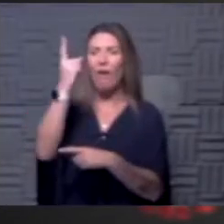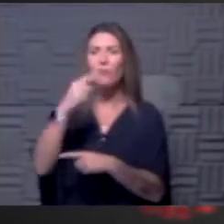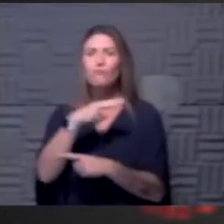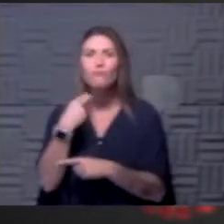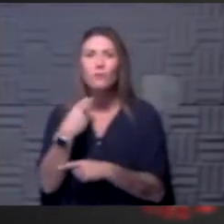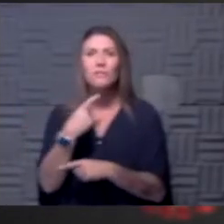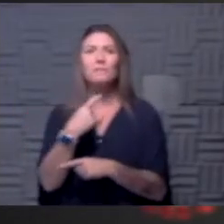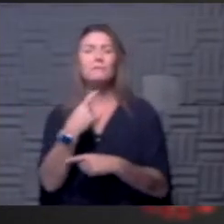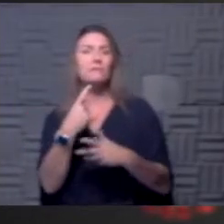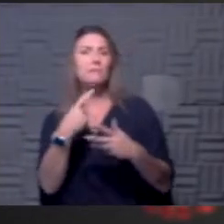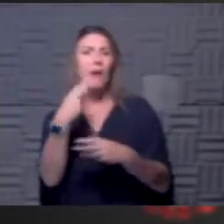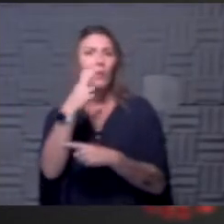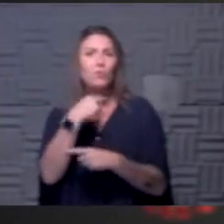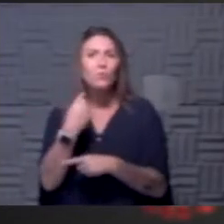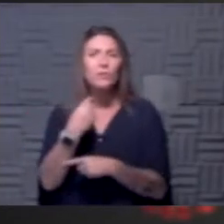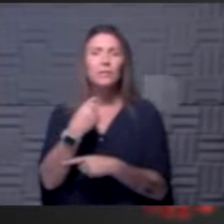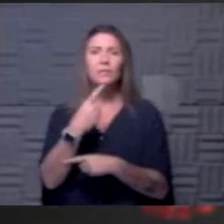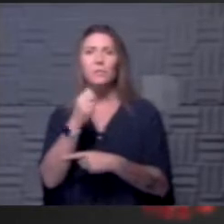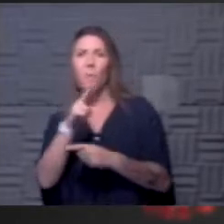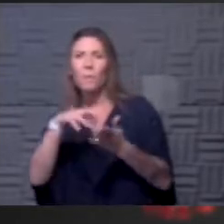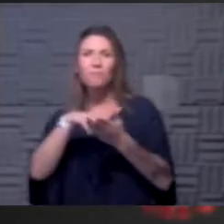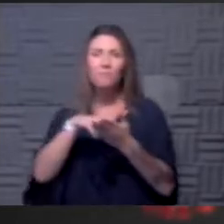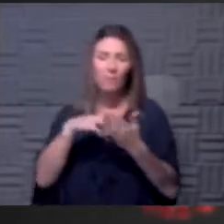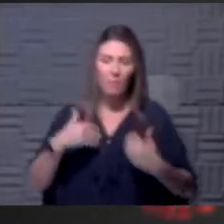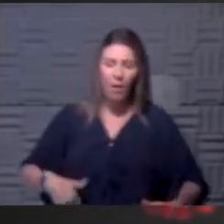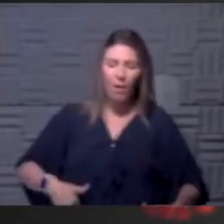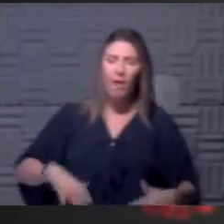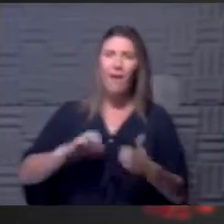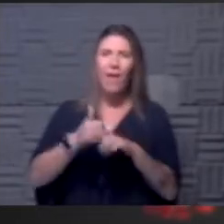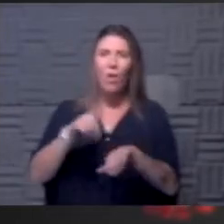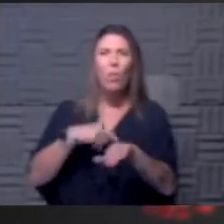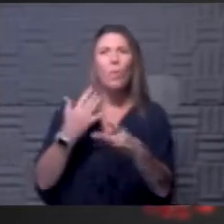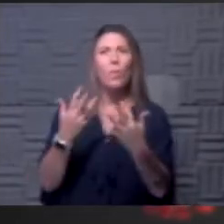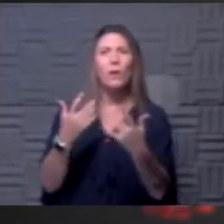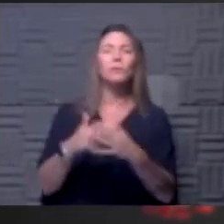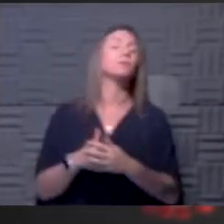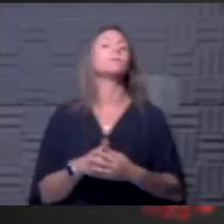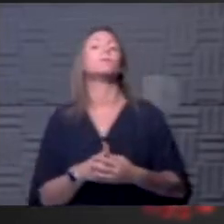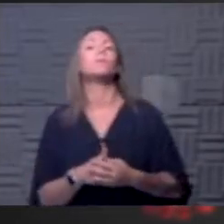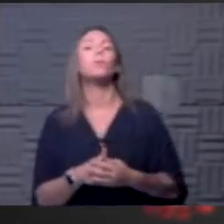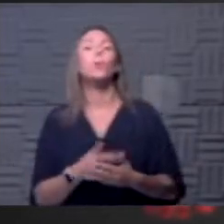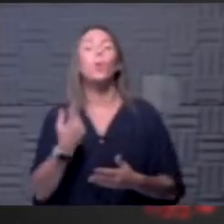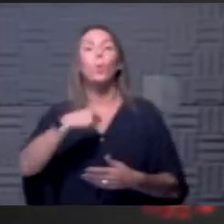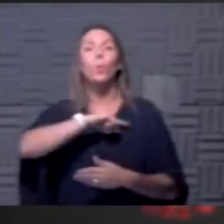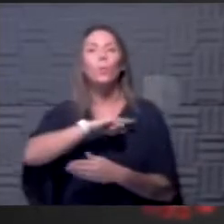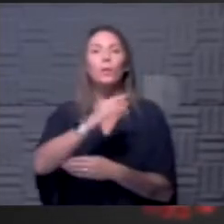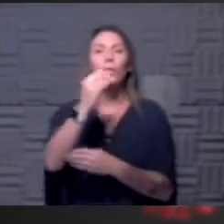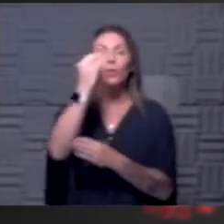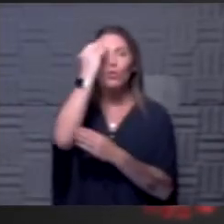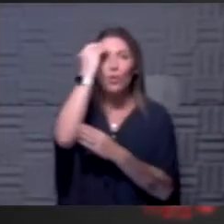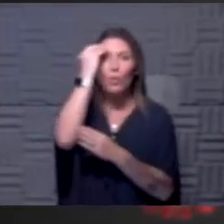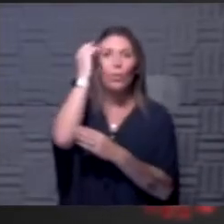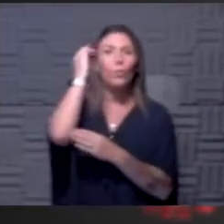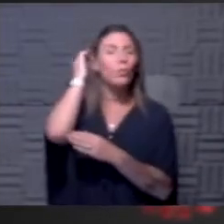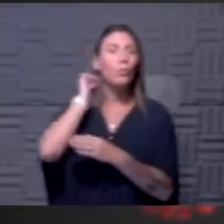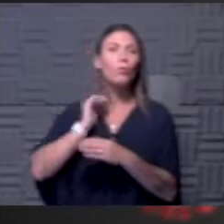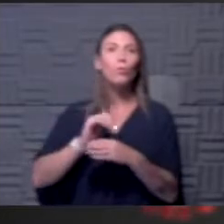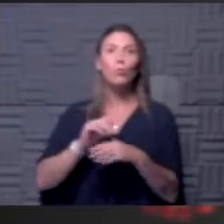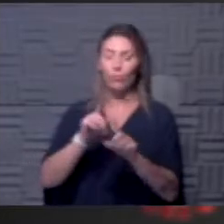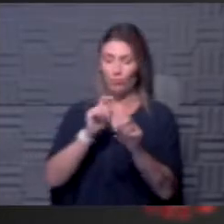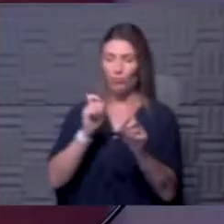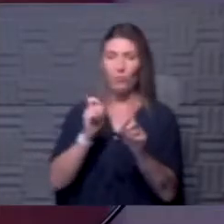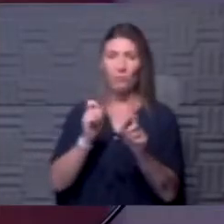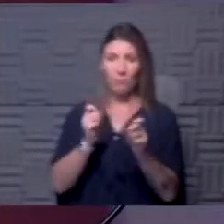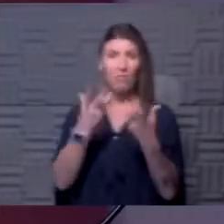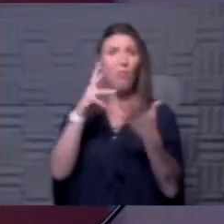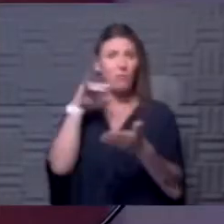risk? So how long should they wait? Thoughts? Yeah, I think we know from a handful of